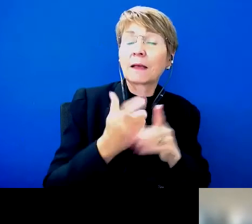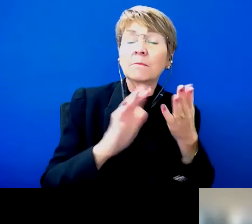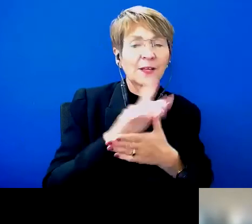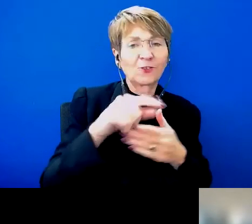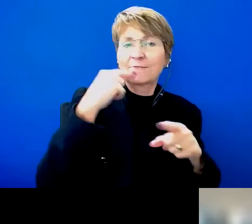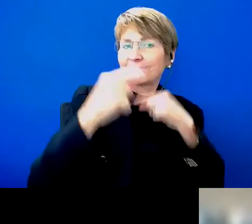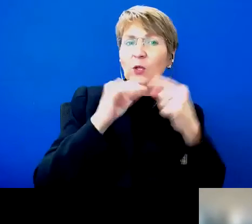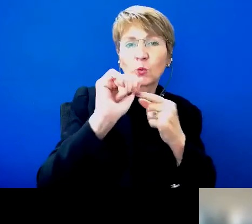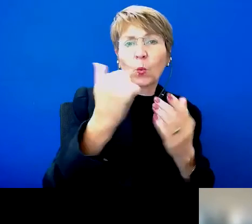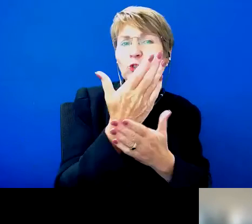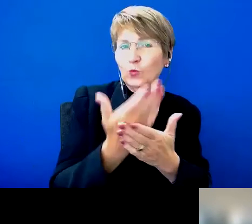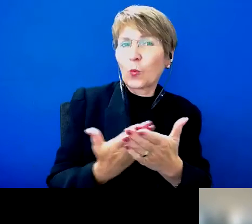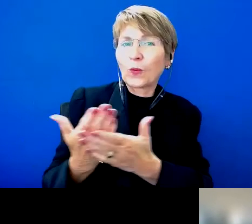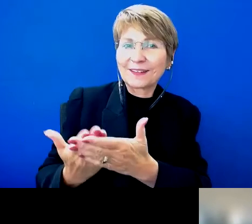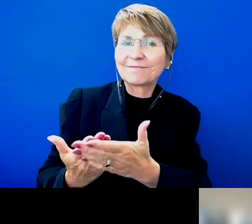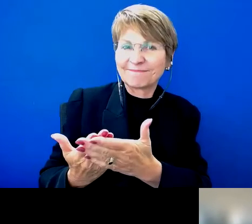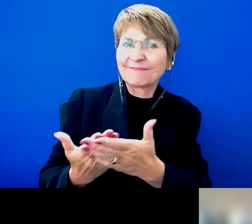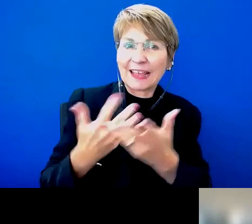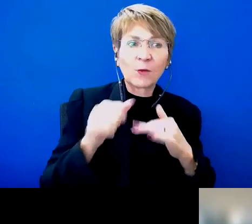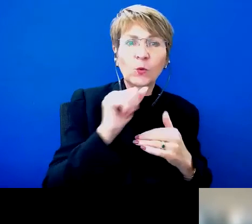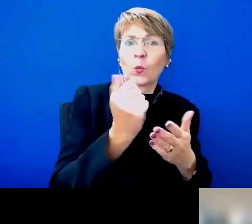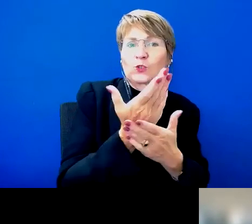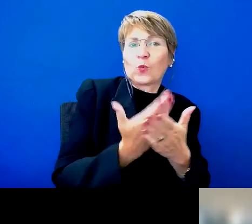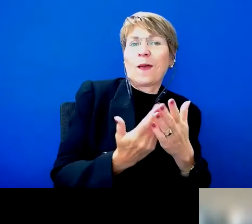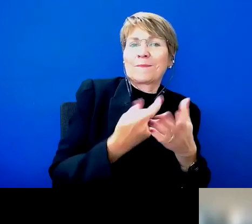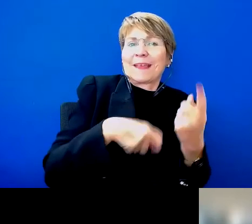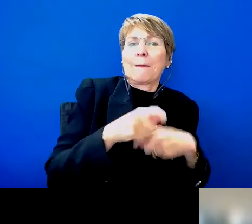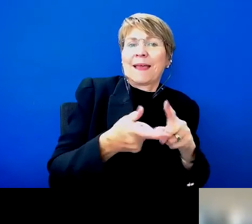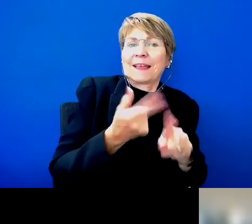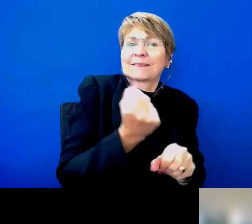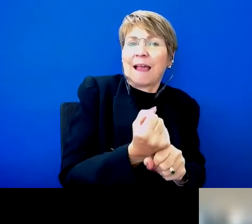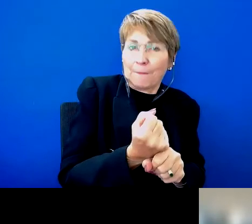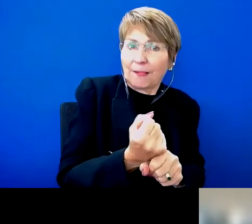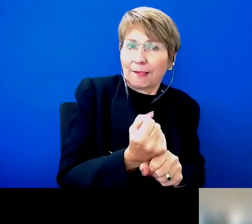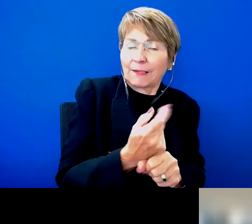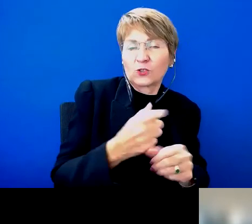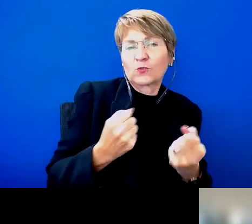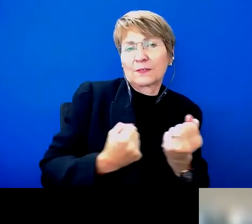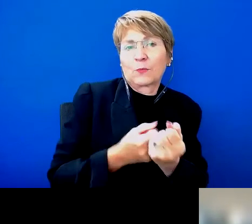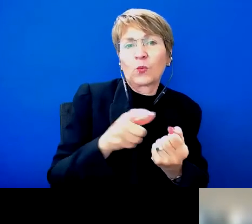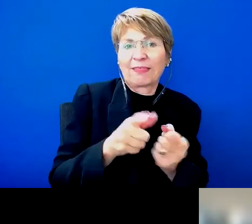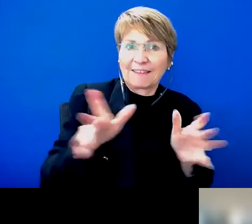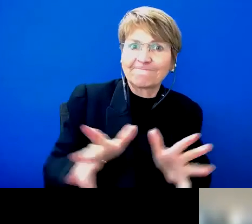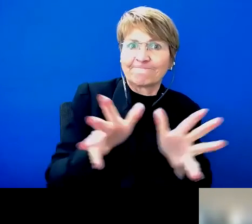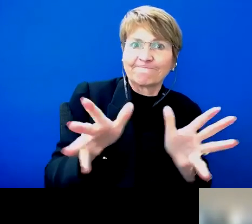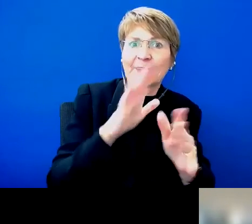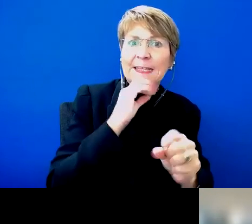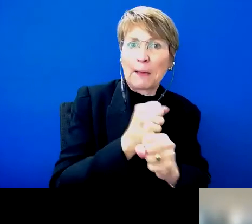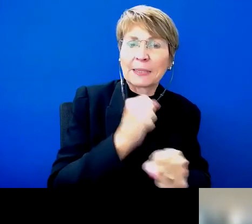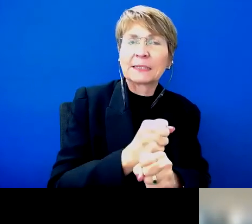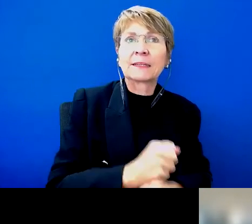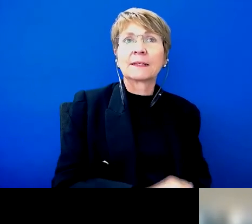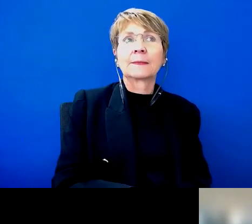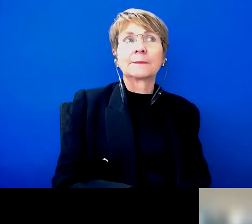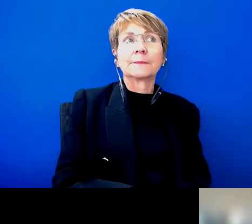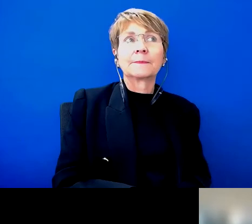stories if they want their story to be turned into a case study that can be used to support this campaign. Yeah, I mean, I think I already